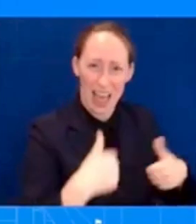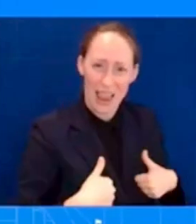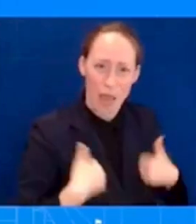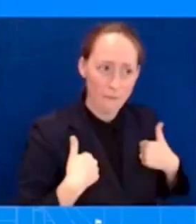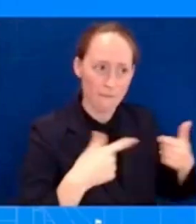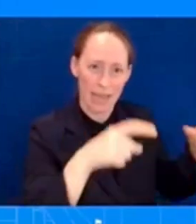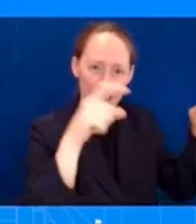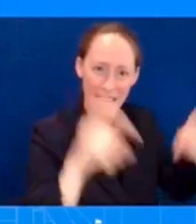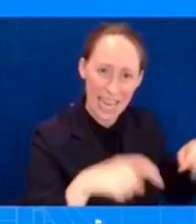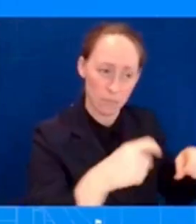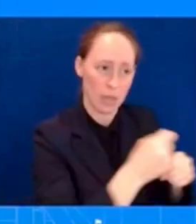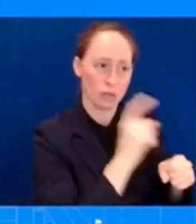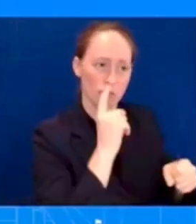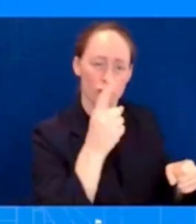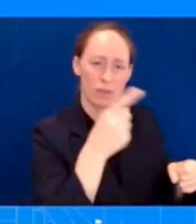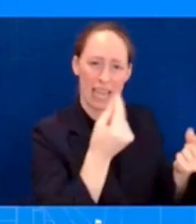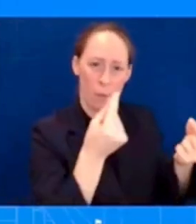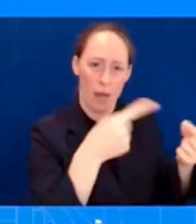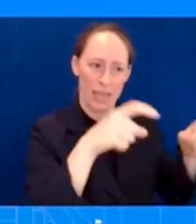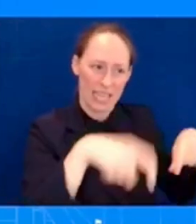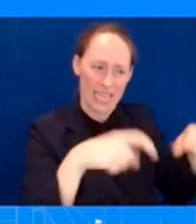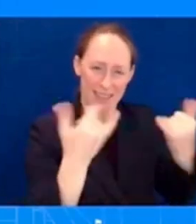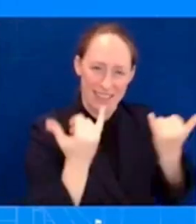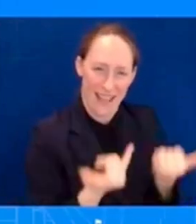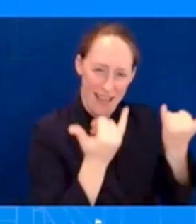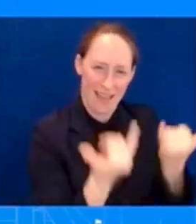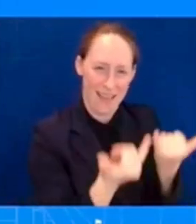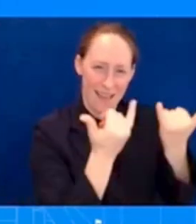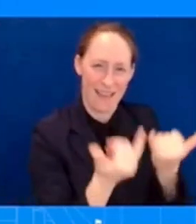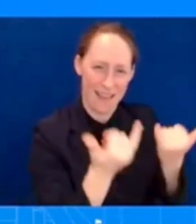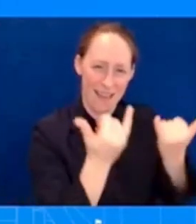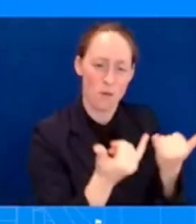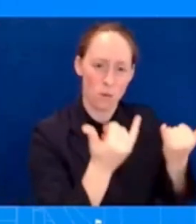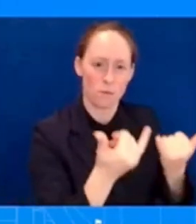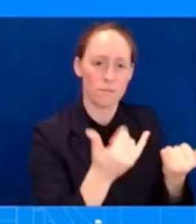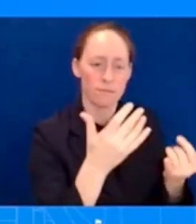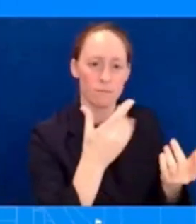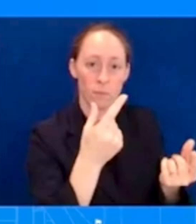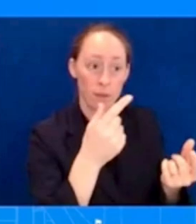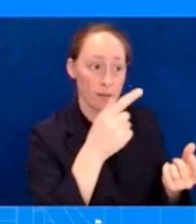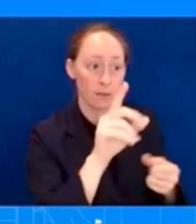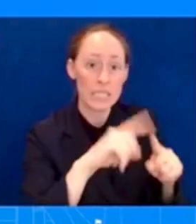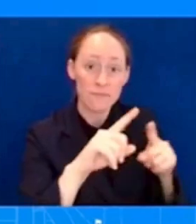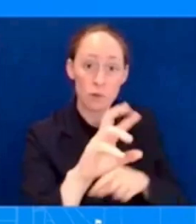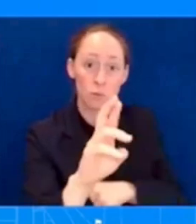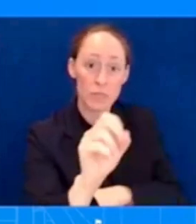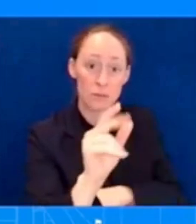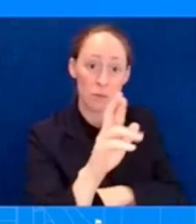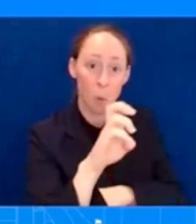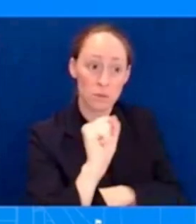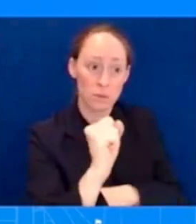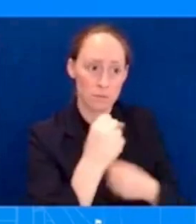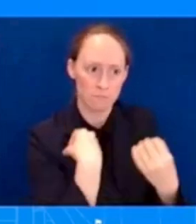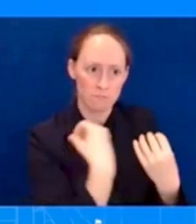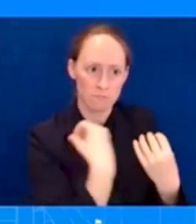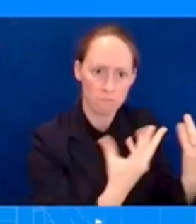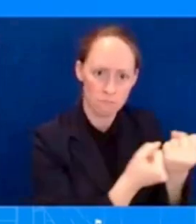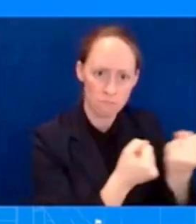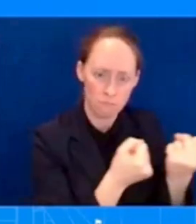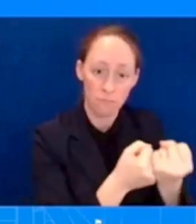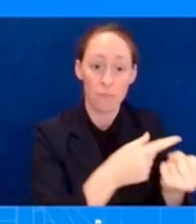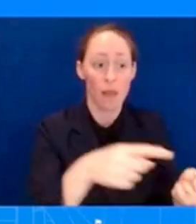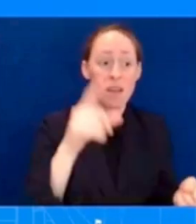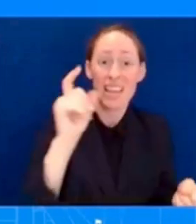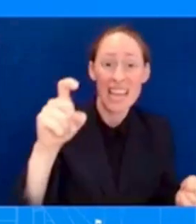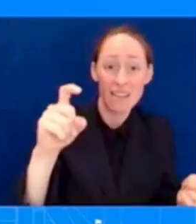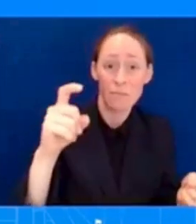to make sure that they understand that they can register for assistance with FEMA, and that we are going to be able to provide them some additional support throughout this recovery